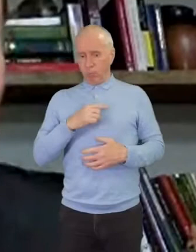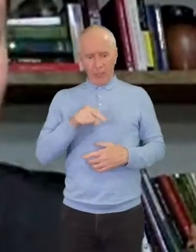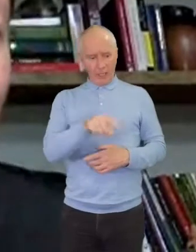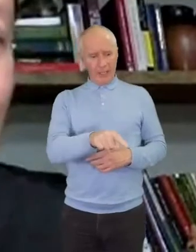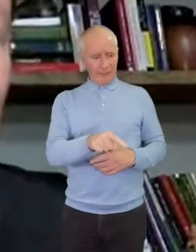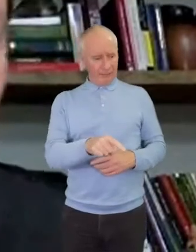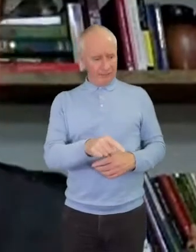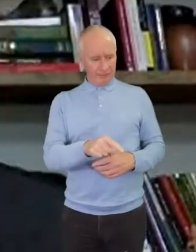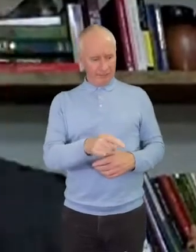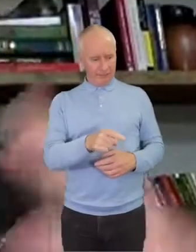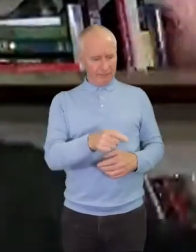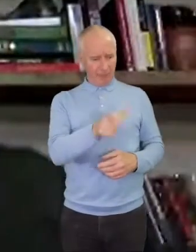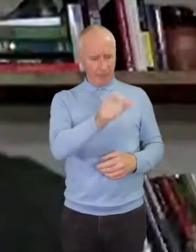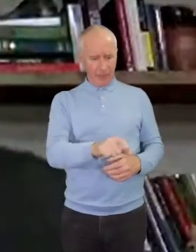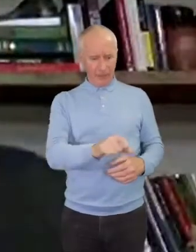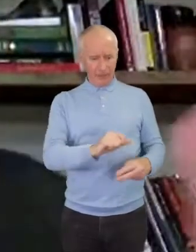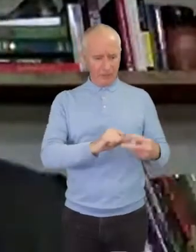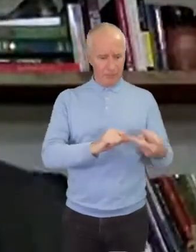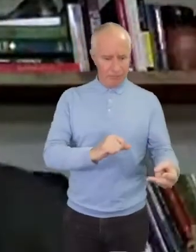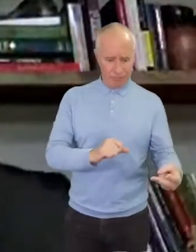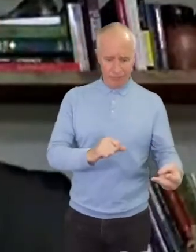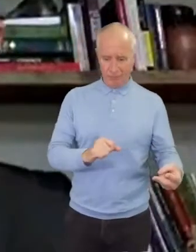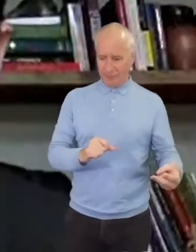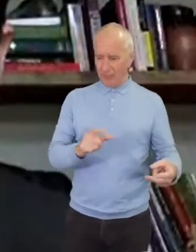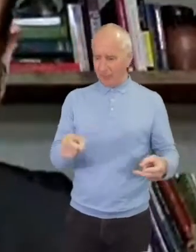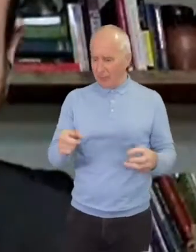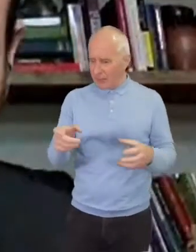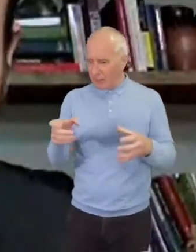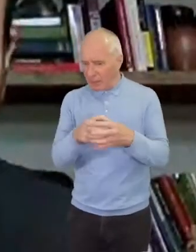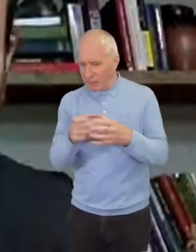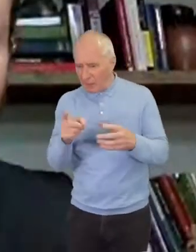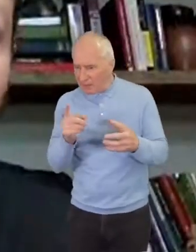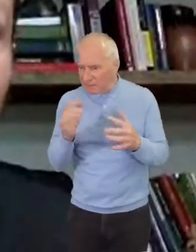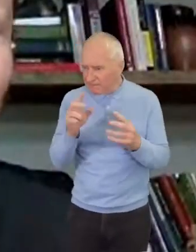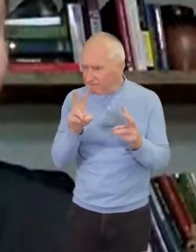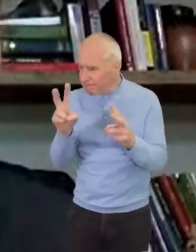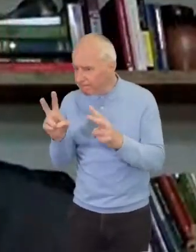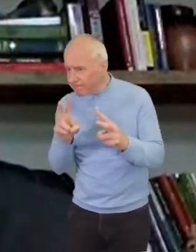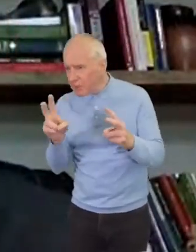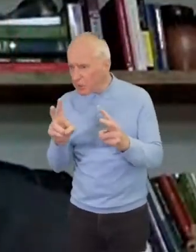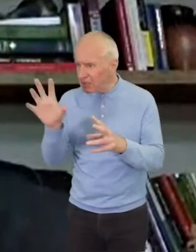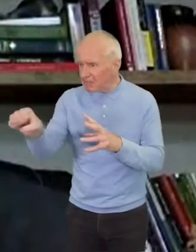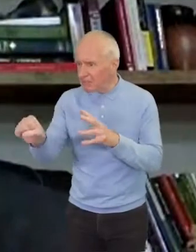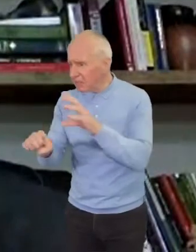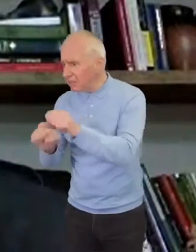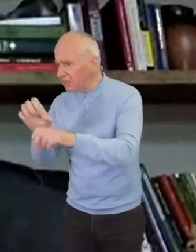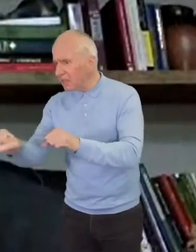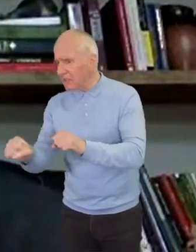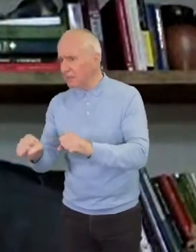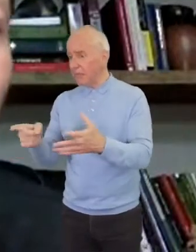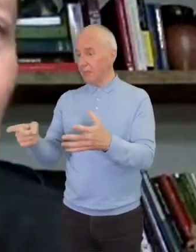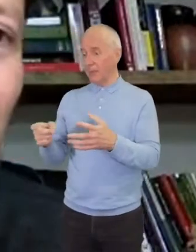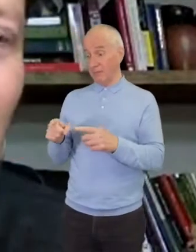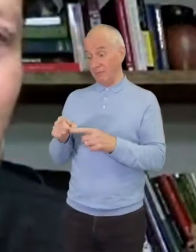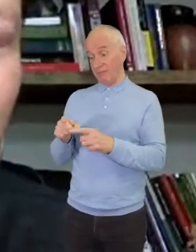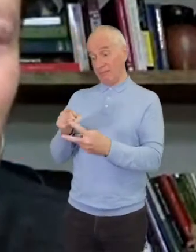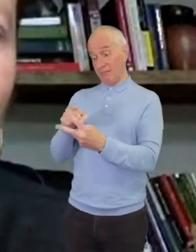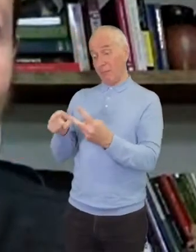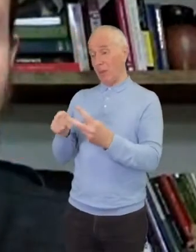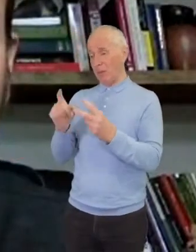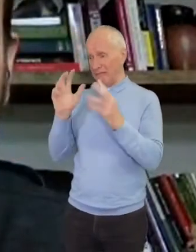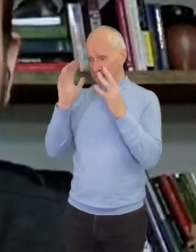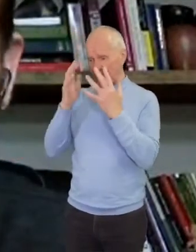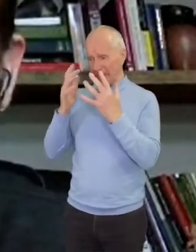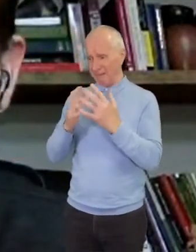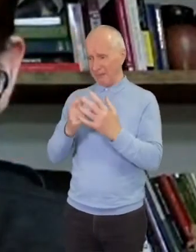person in the ditch and these bandits could still be around. Maybe they were just concerned for themselves and didn't want to stop